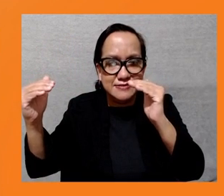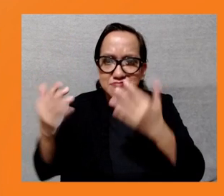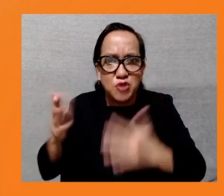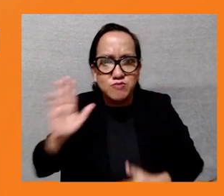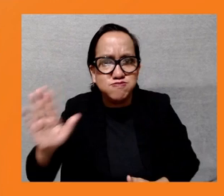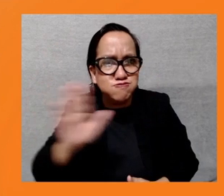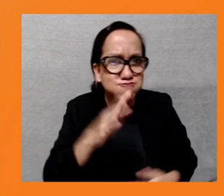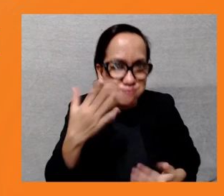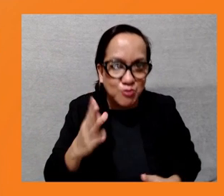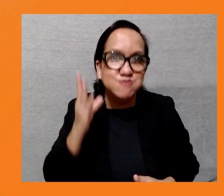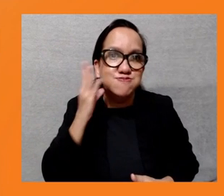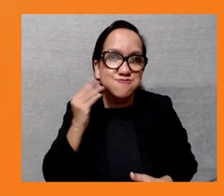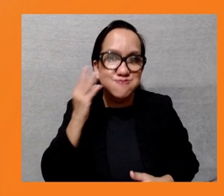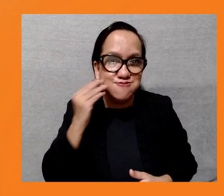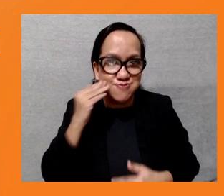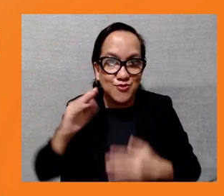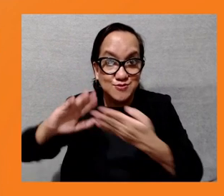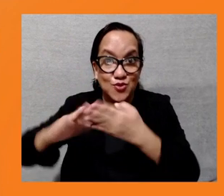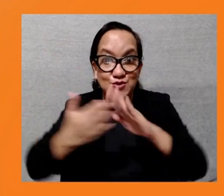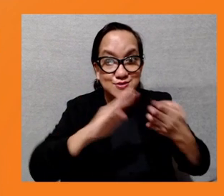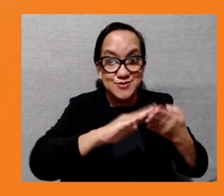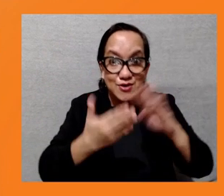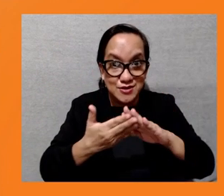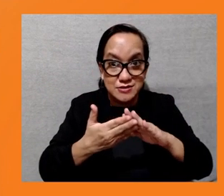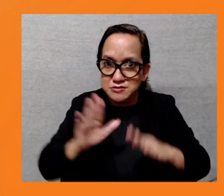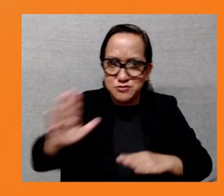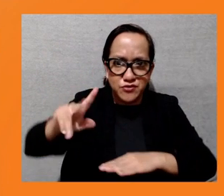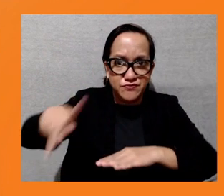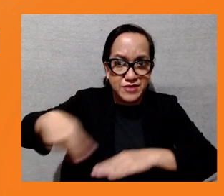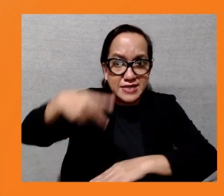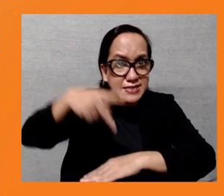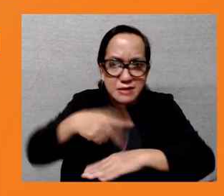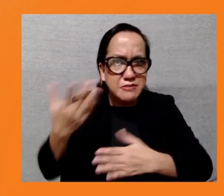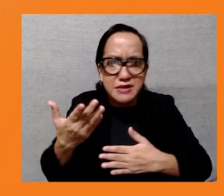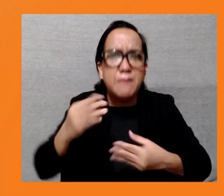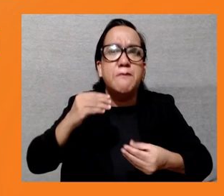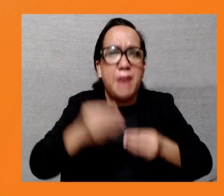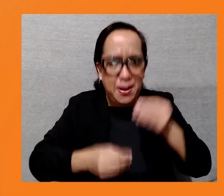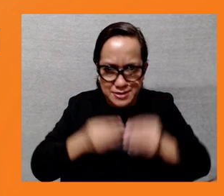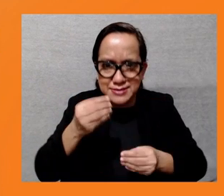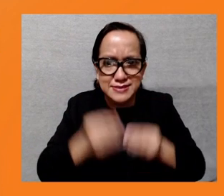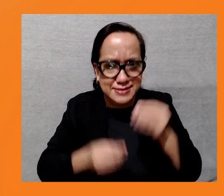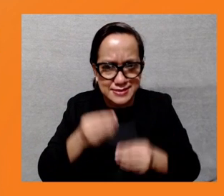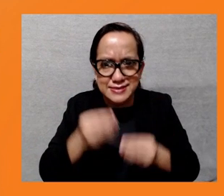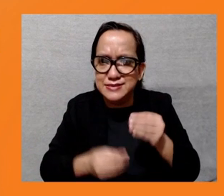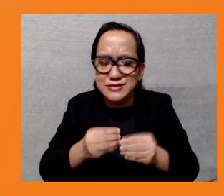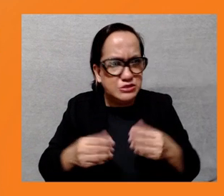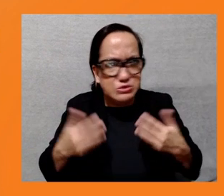Philippines, now clearly, we could not finance any